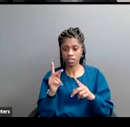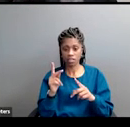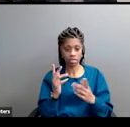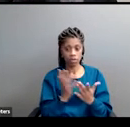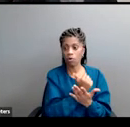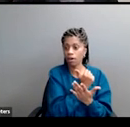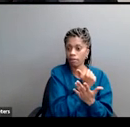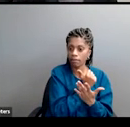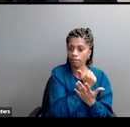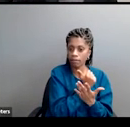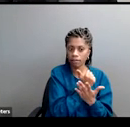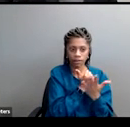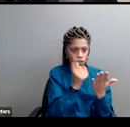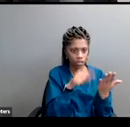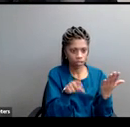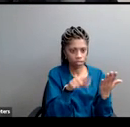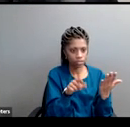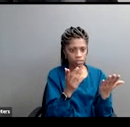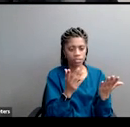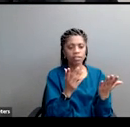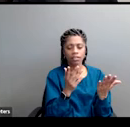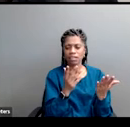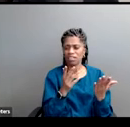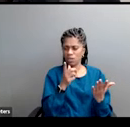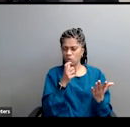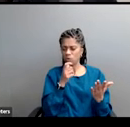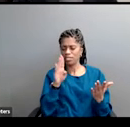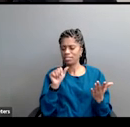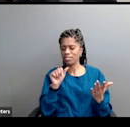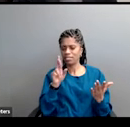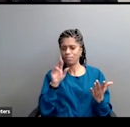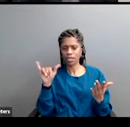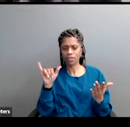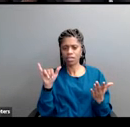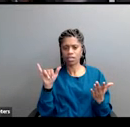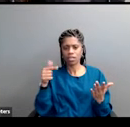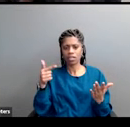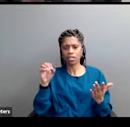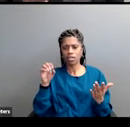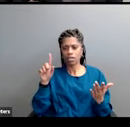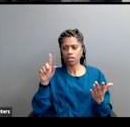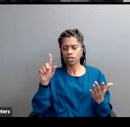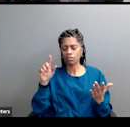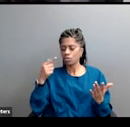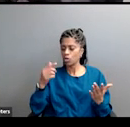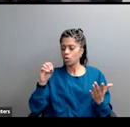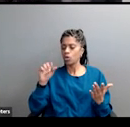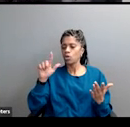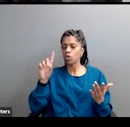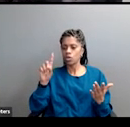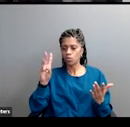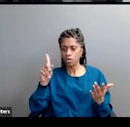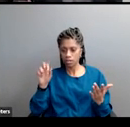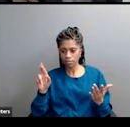so who's this barry goldwater and what's happening down here barry goldwater is a